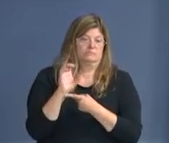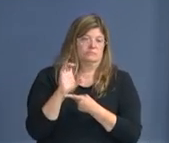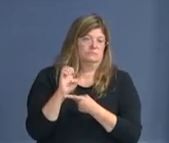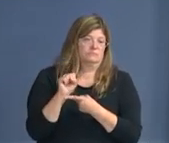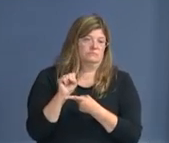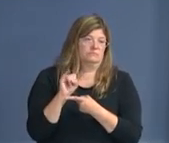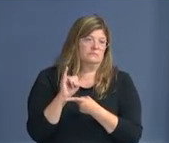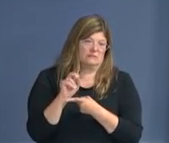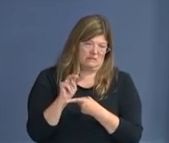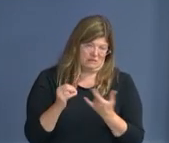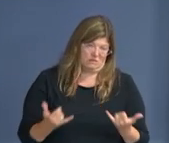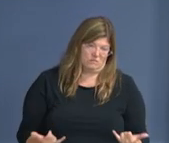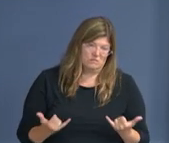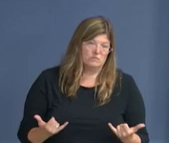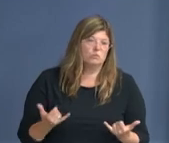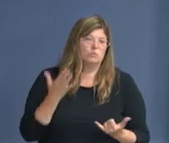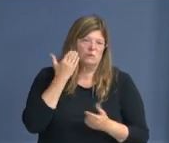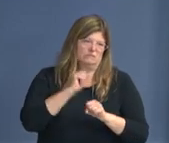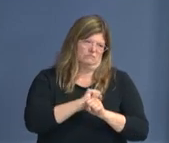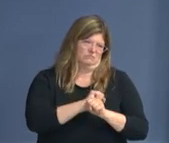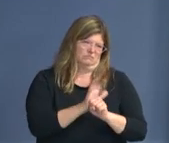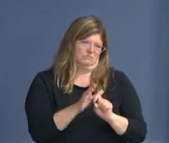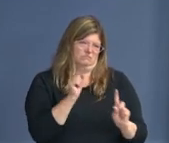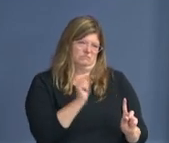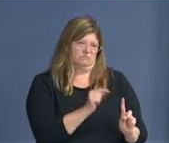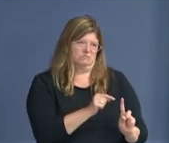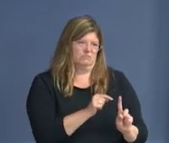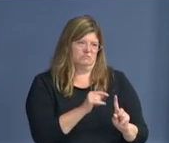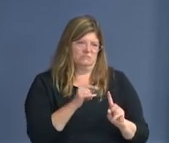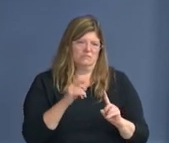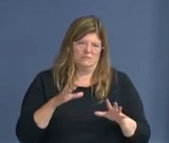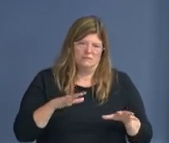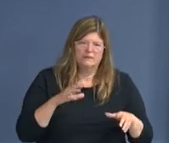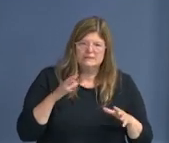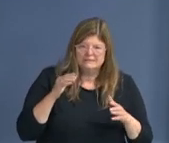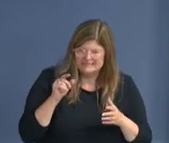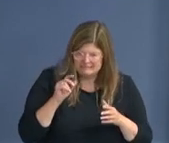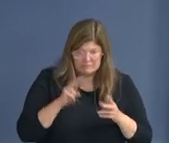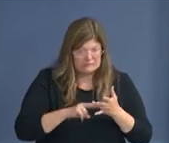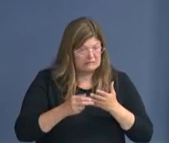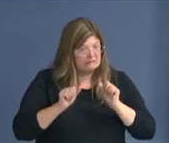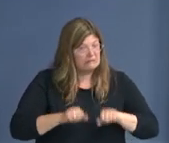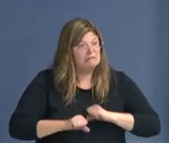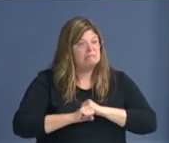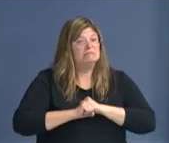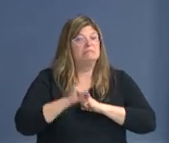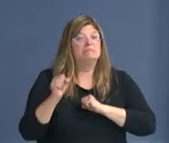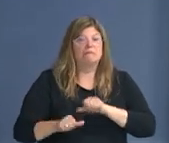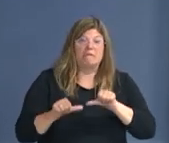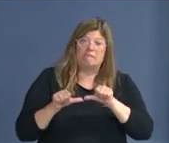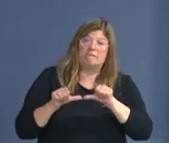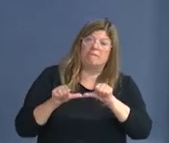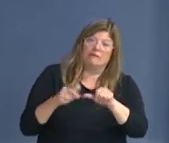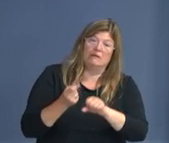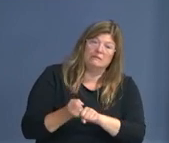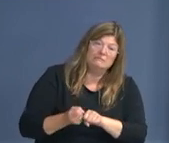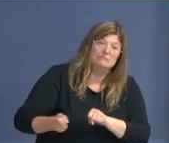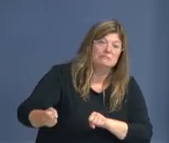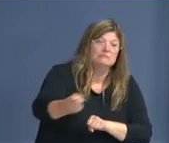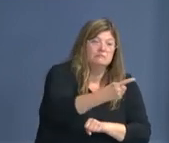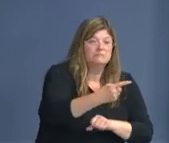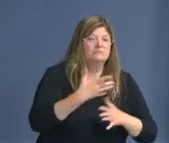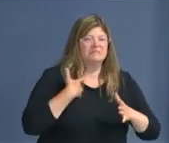it can carry us into next year, although I'm very optimistic about our recovery. We are going to be